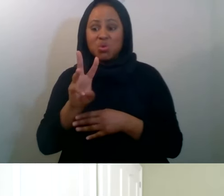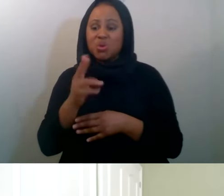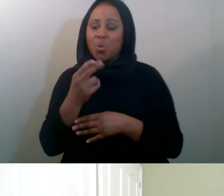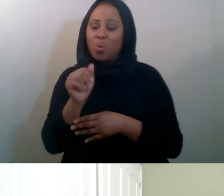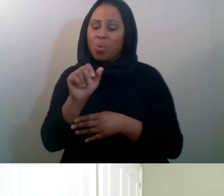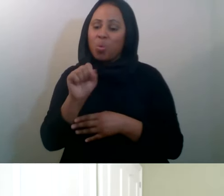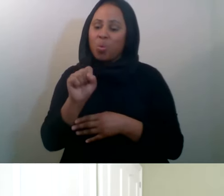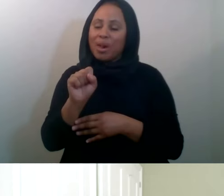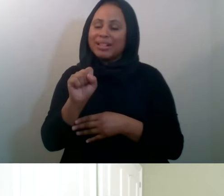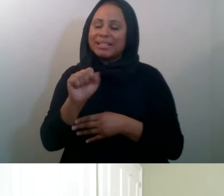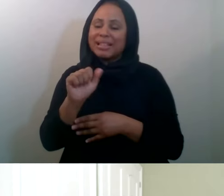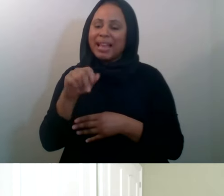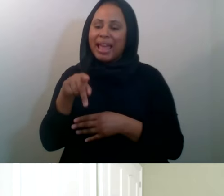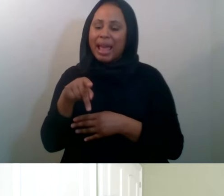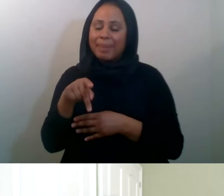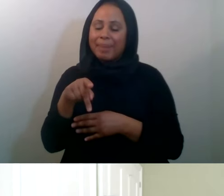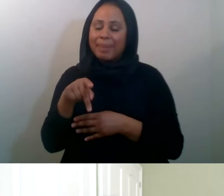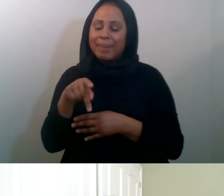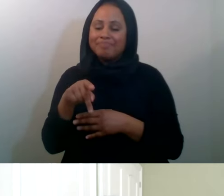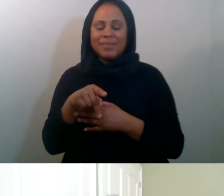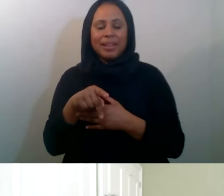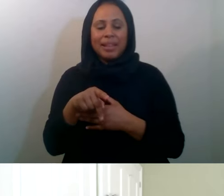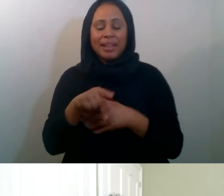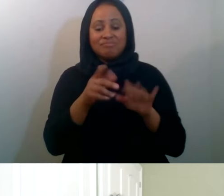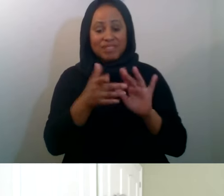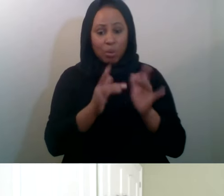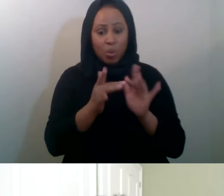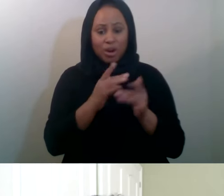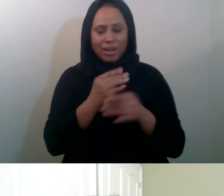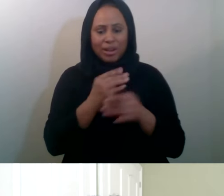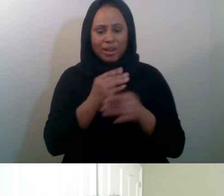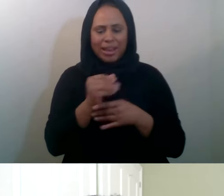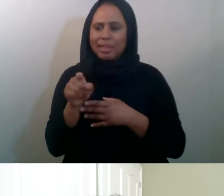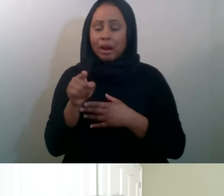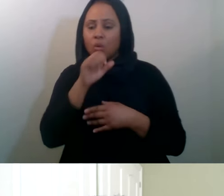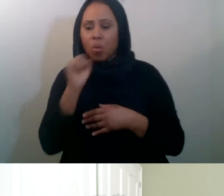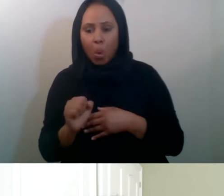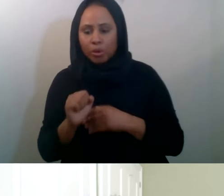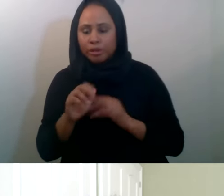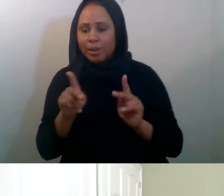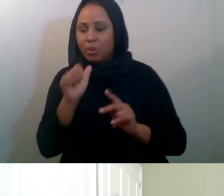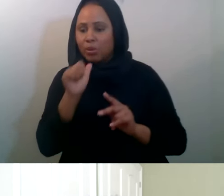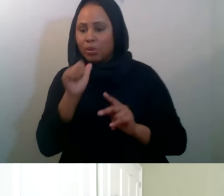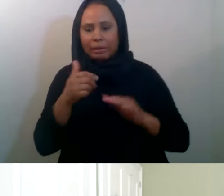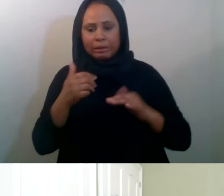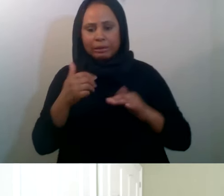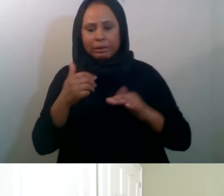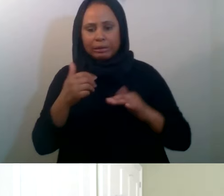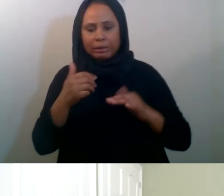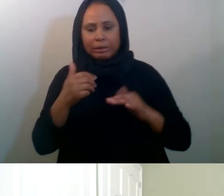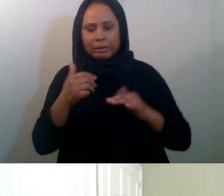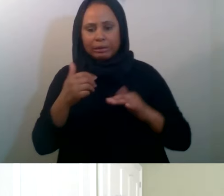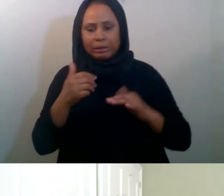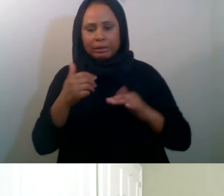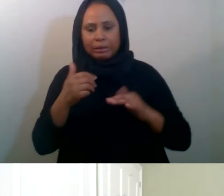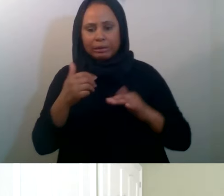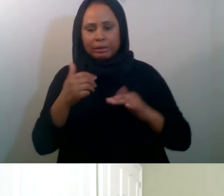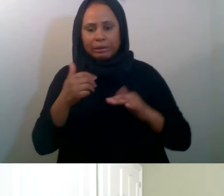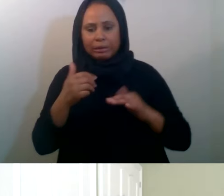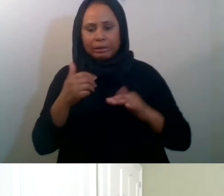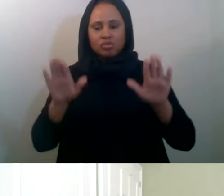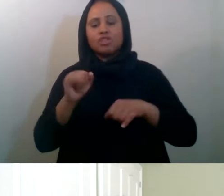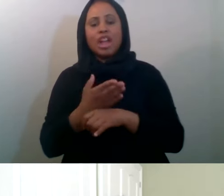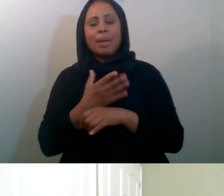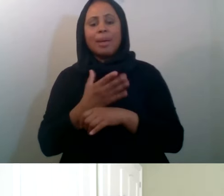and, uh, really, really did an incredible job. And it was a reminder for me that, uh, like all the work you do, that